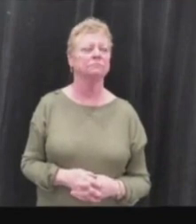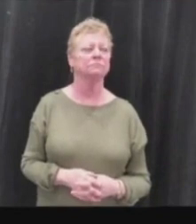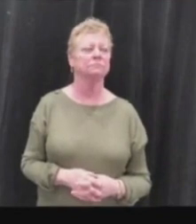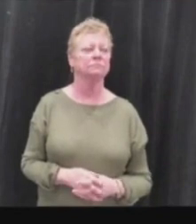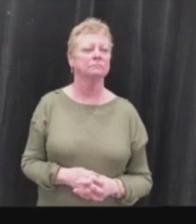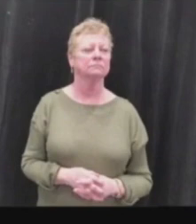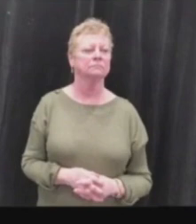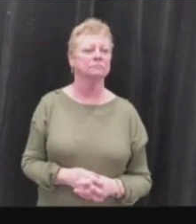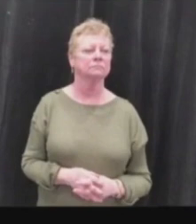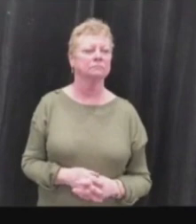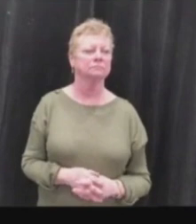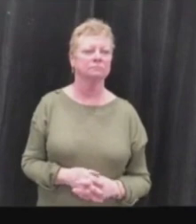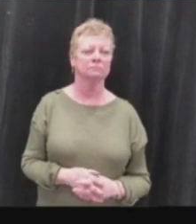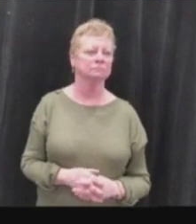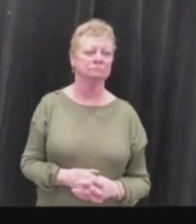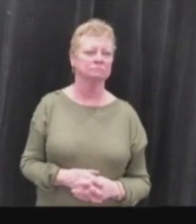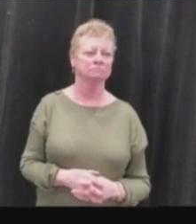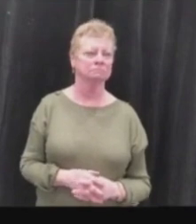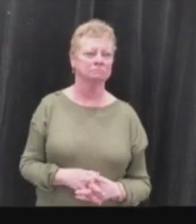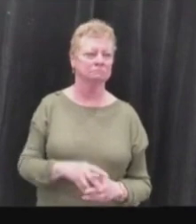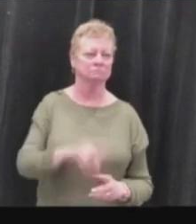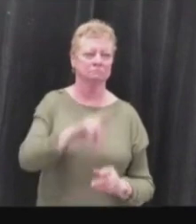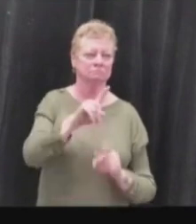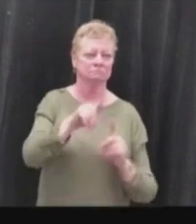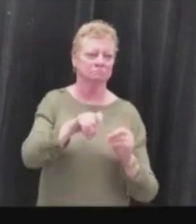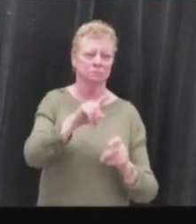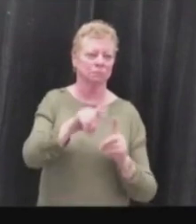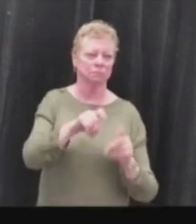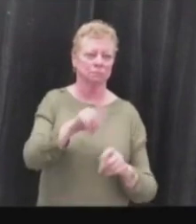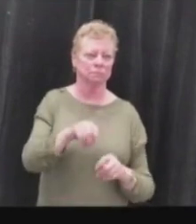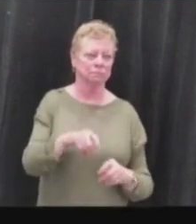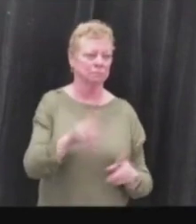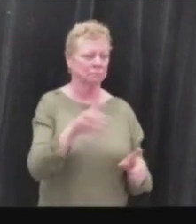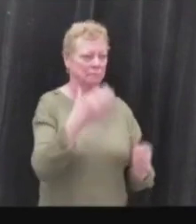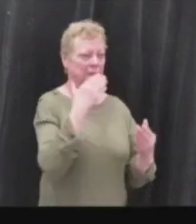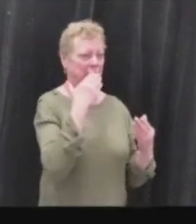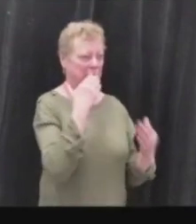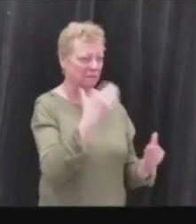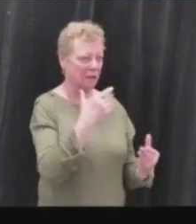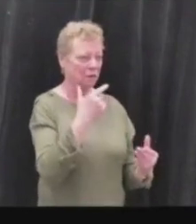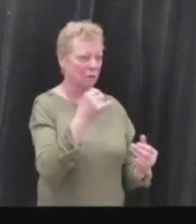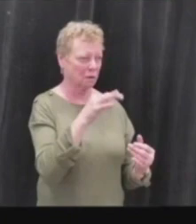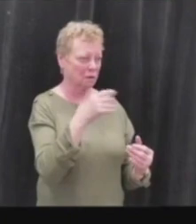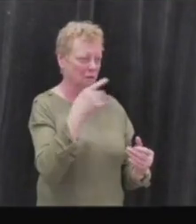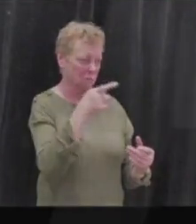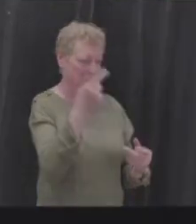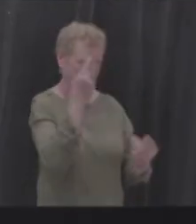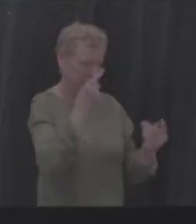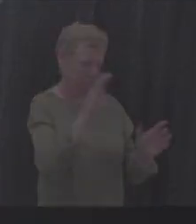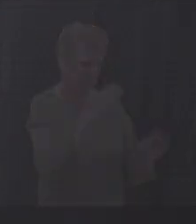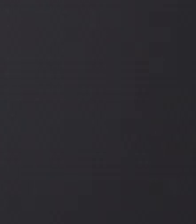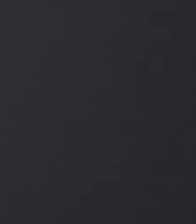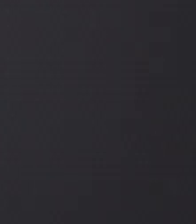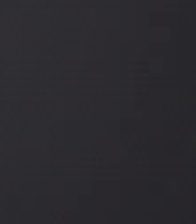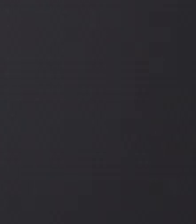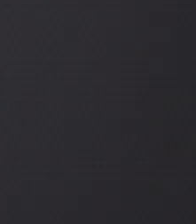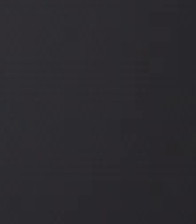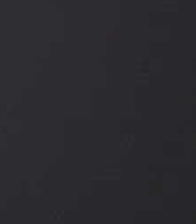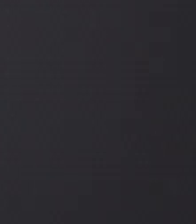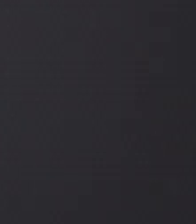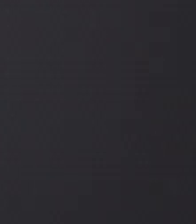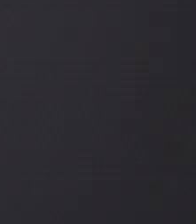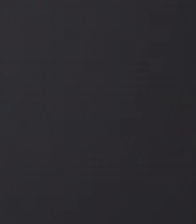Thank you for your consideration. Thank you.